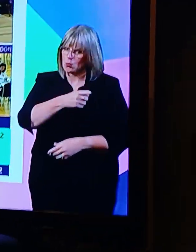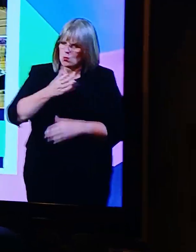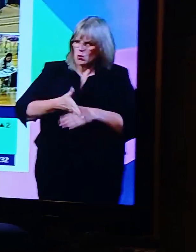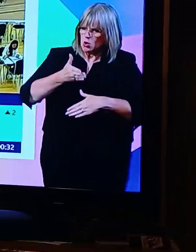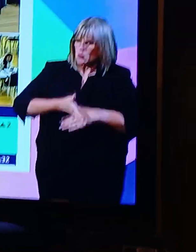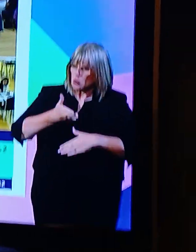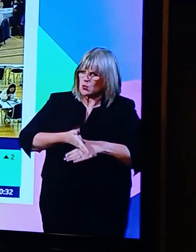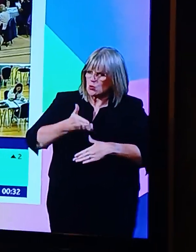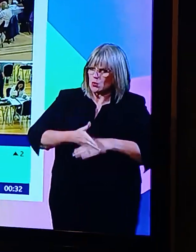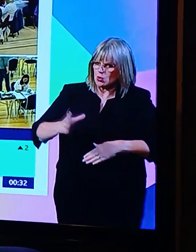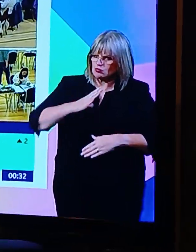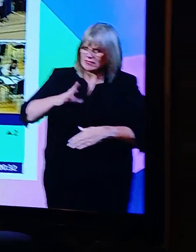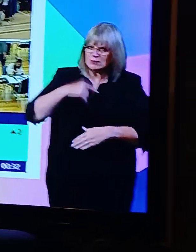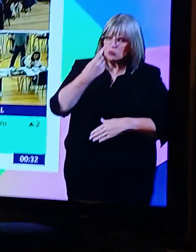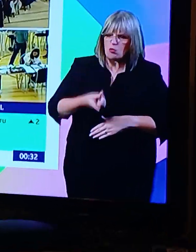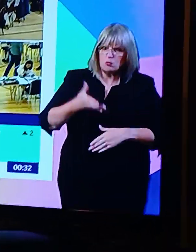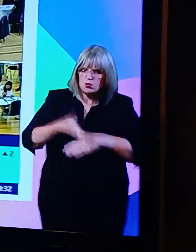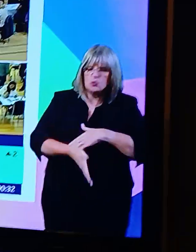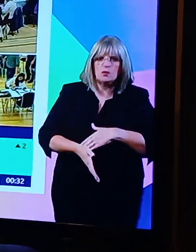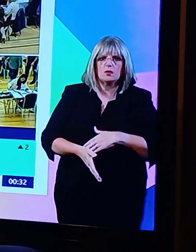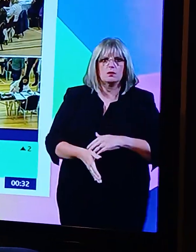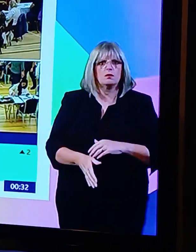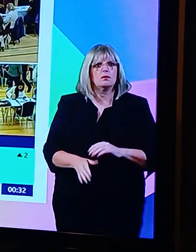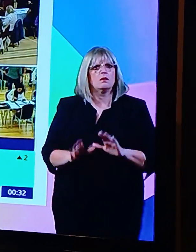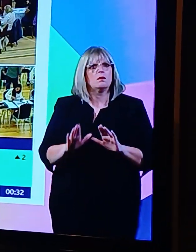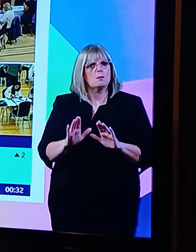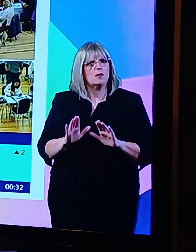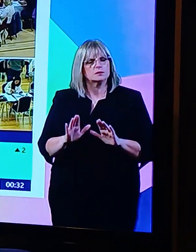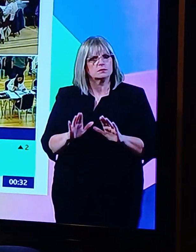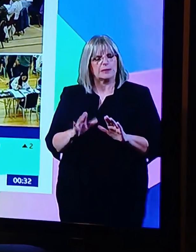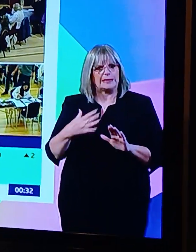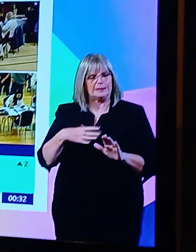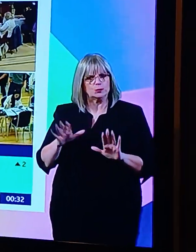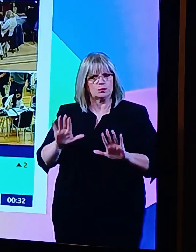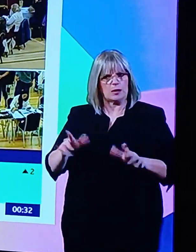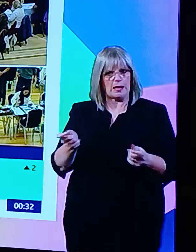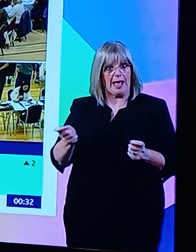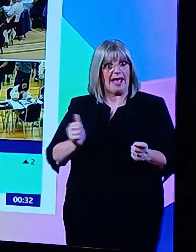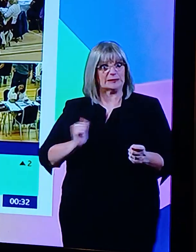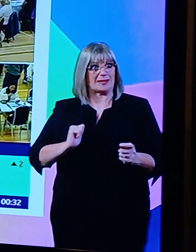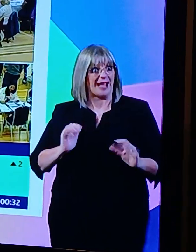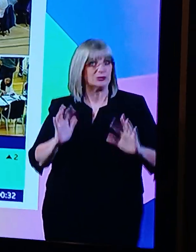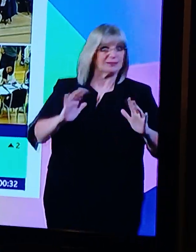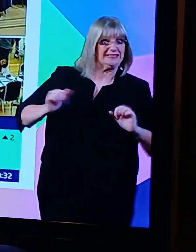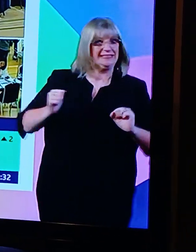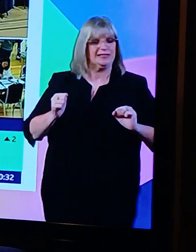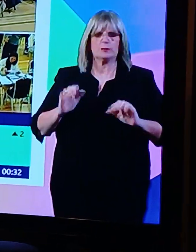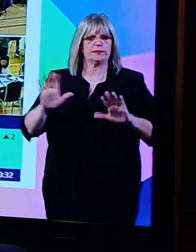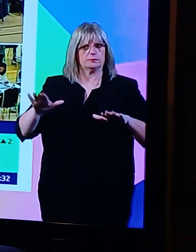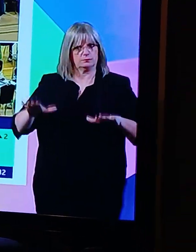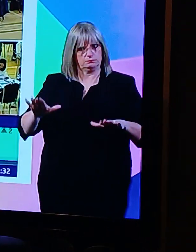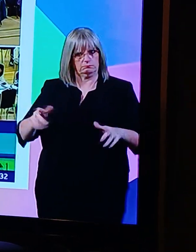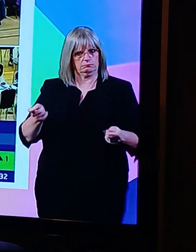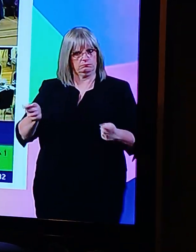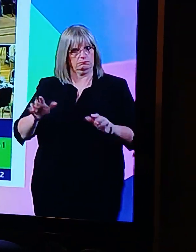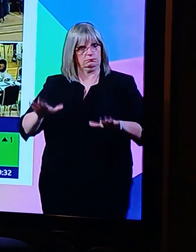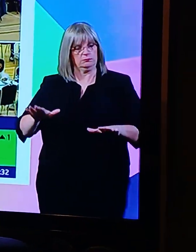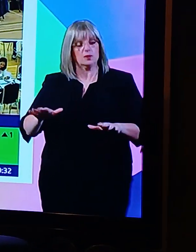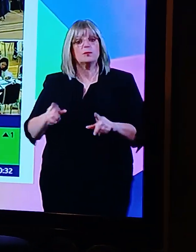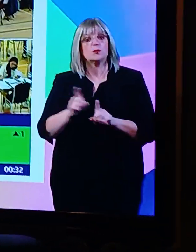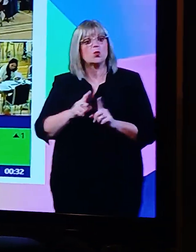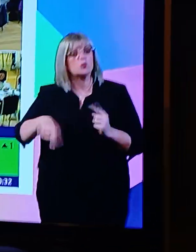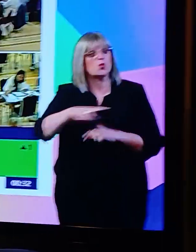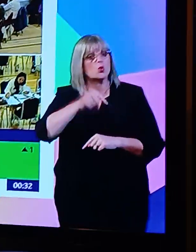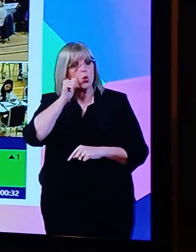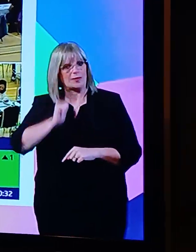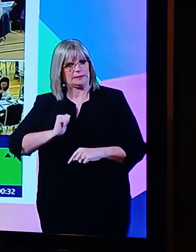big day tomorrow. That sets a tone in relation to managing expectations, but also making clear team Labour knows what's expected from us. High